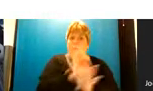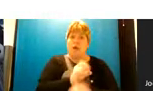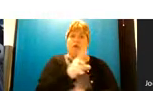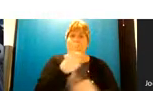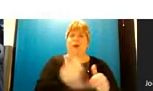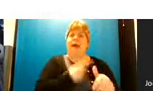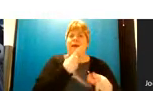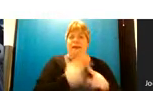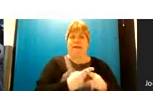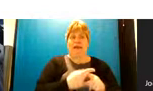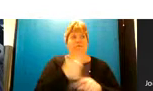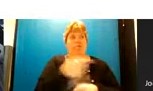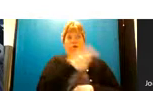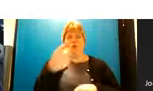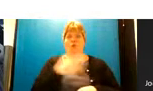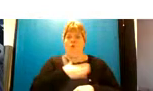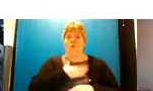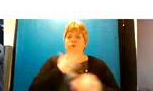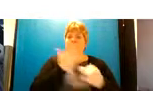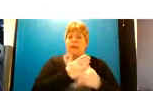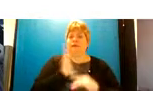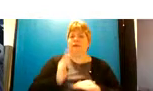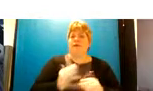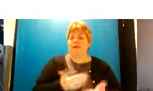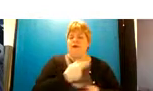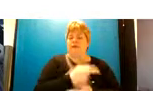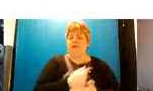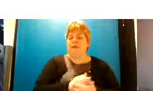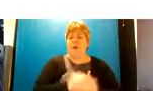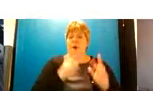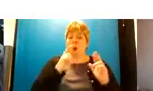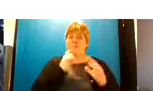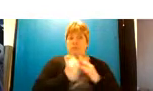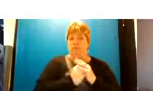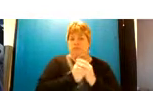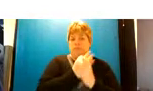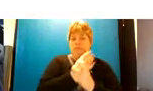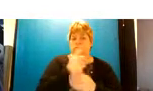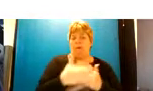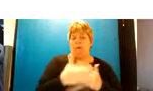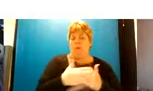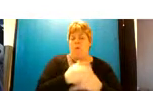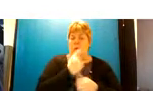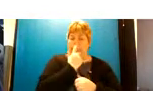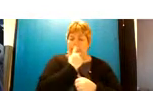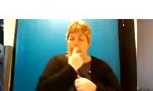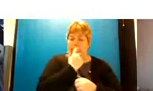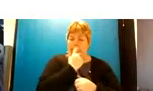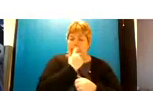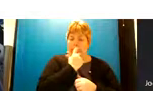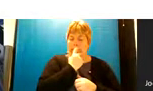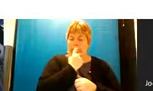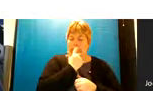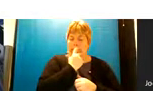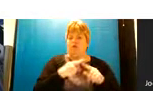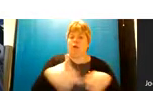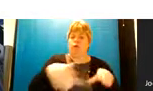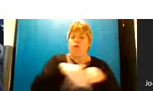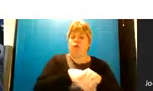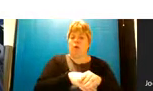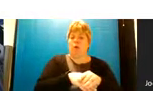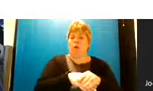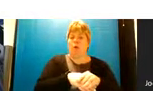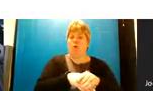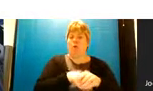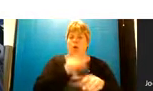accessing the service um so we're looking to develop that model uh to people at over the age of 16 currently